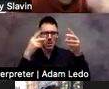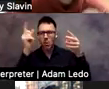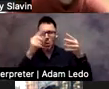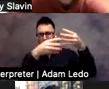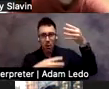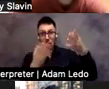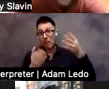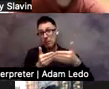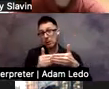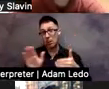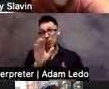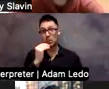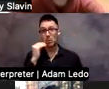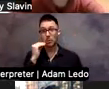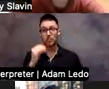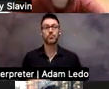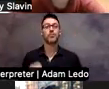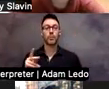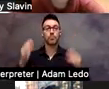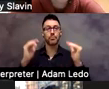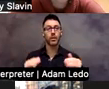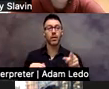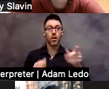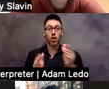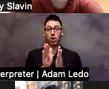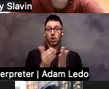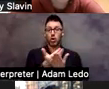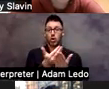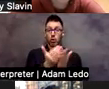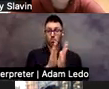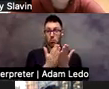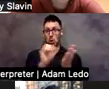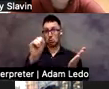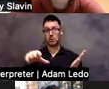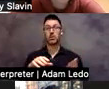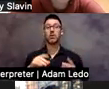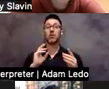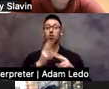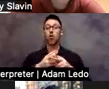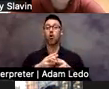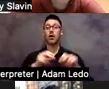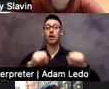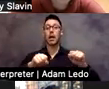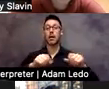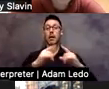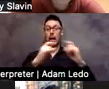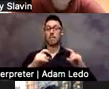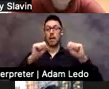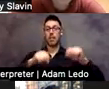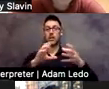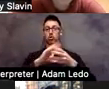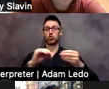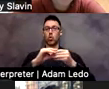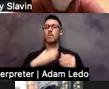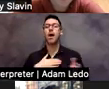And then just had to throw out there, this is a new book I have, it's called the camp ability story about, about my journey into